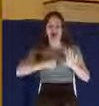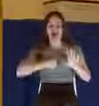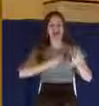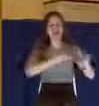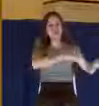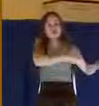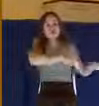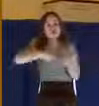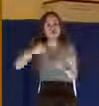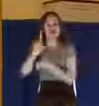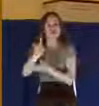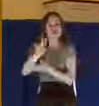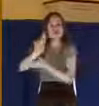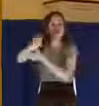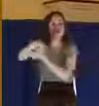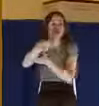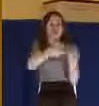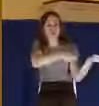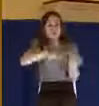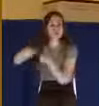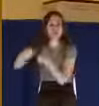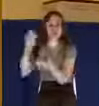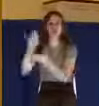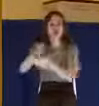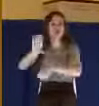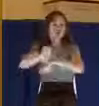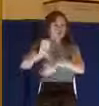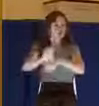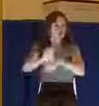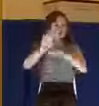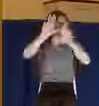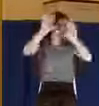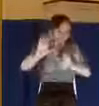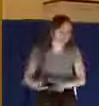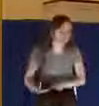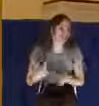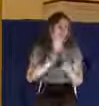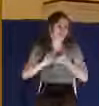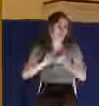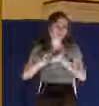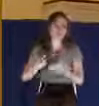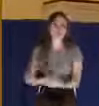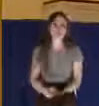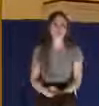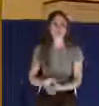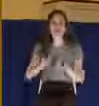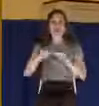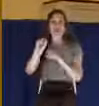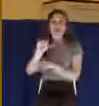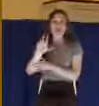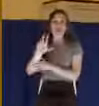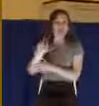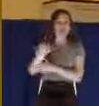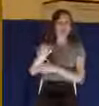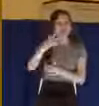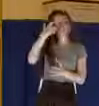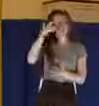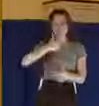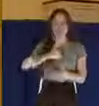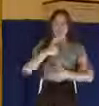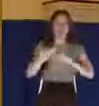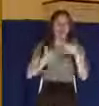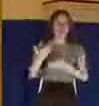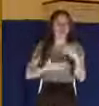But you know what? God uses that. Here was Simon minding his own business. He was suddenly compelled, forced